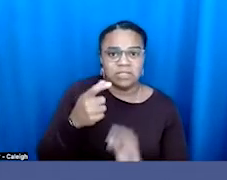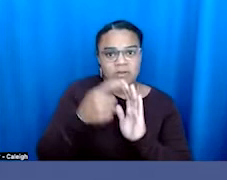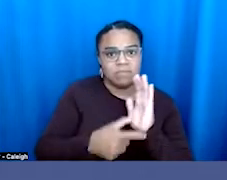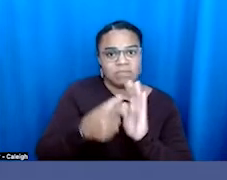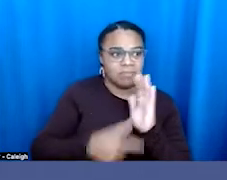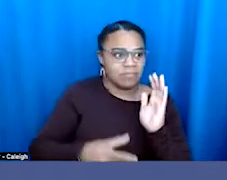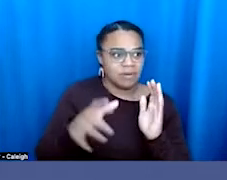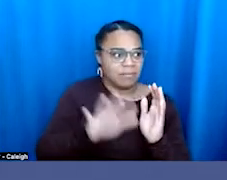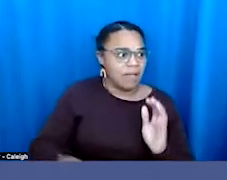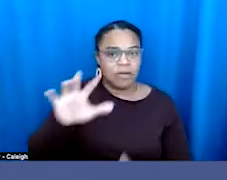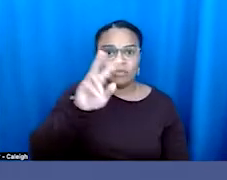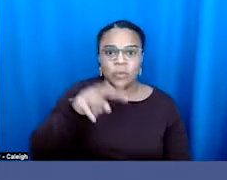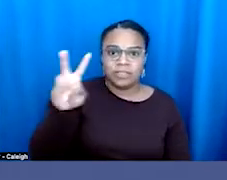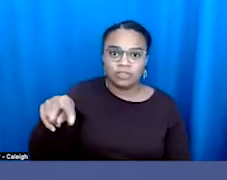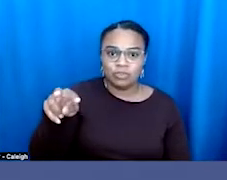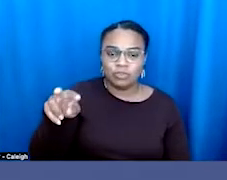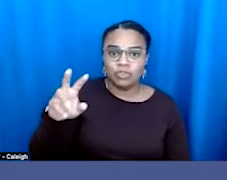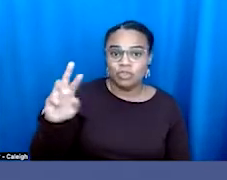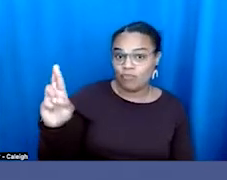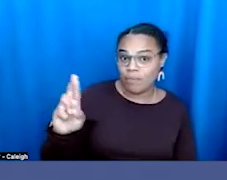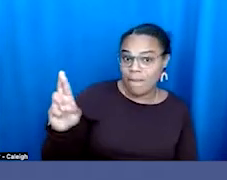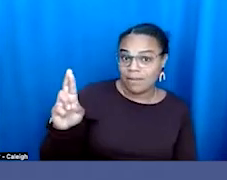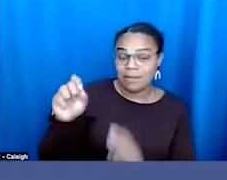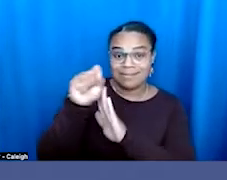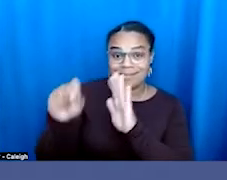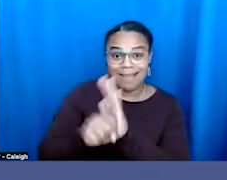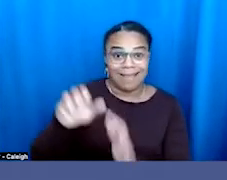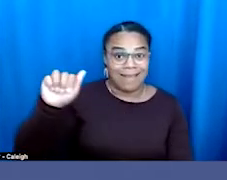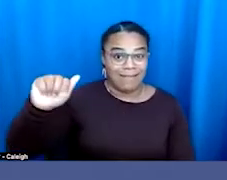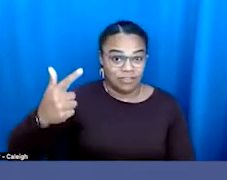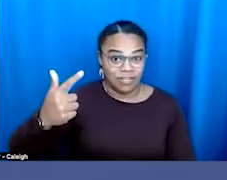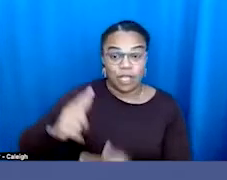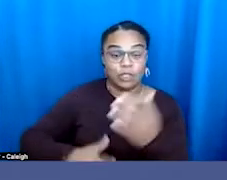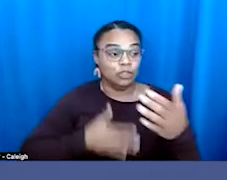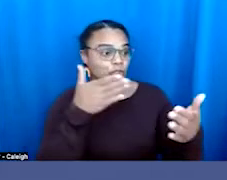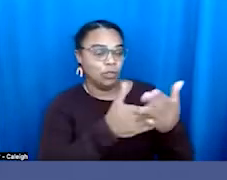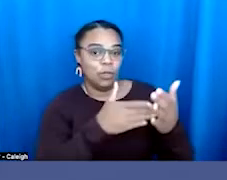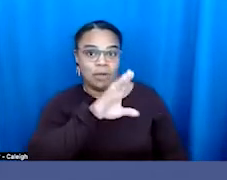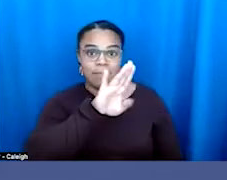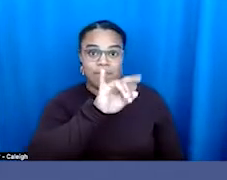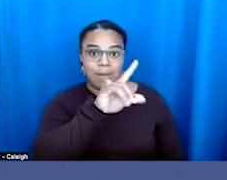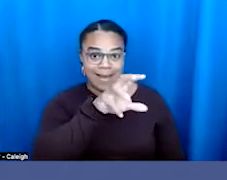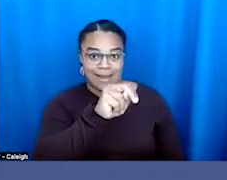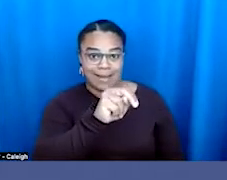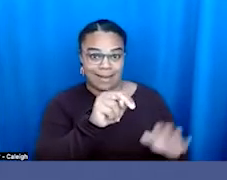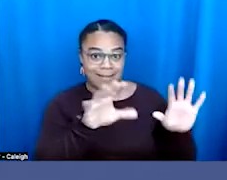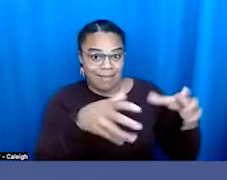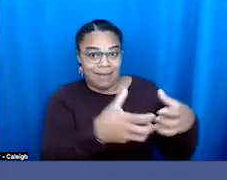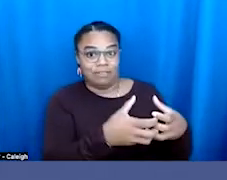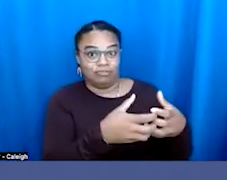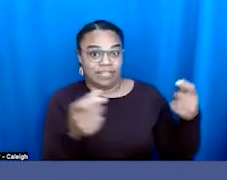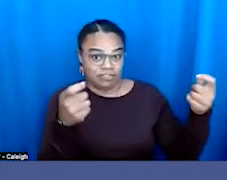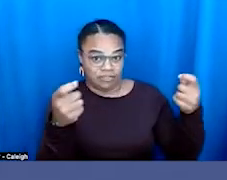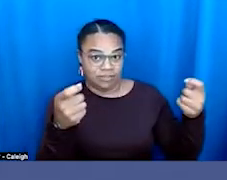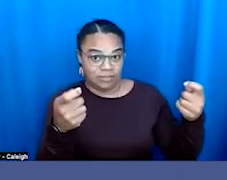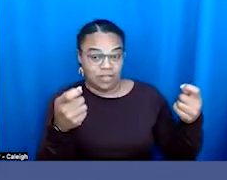22 Republican state attorneys general who are suing the Biden administration for requiring schools that accept